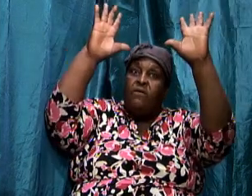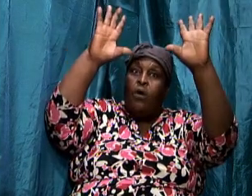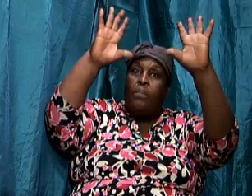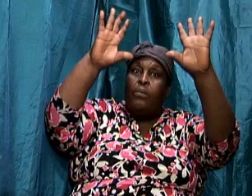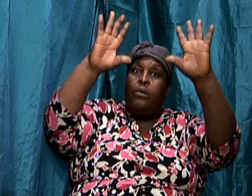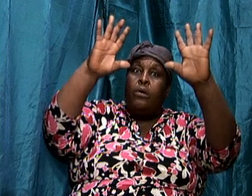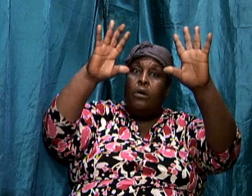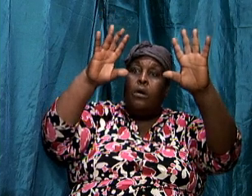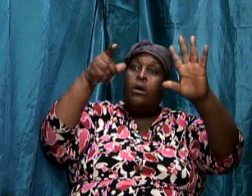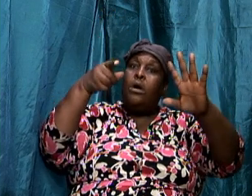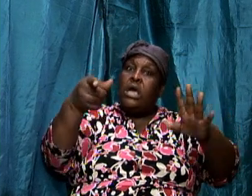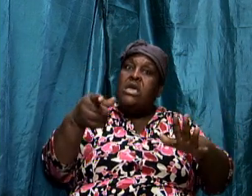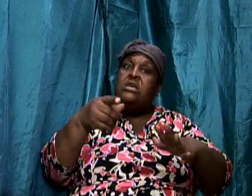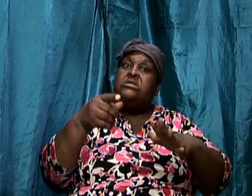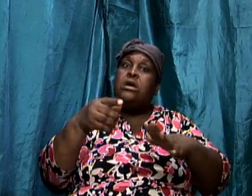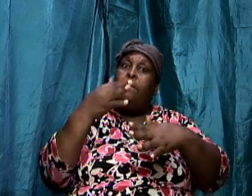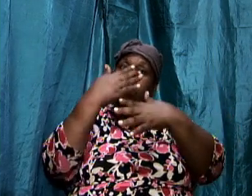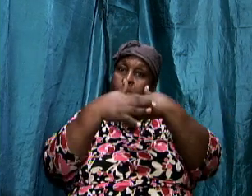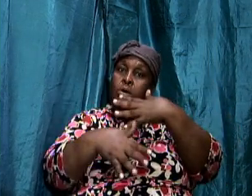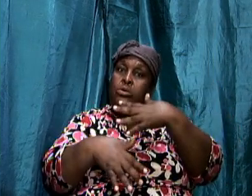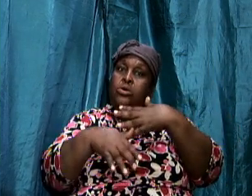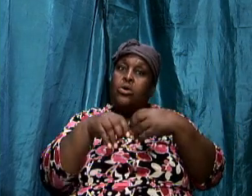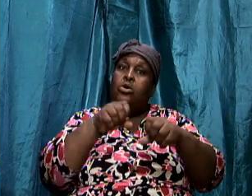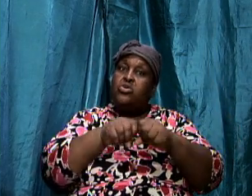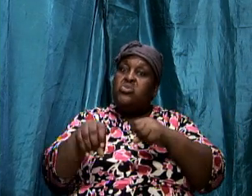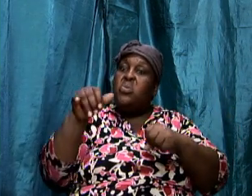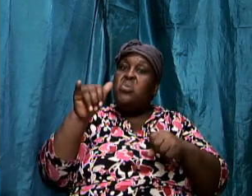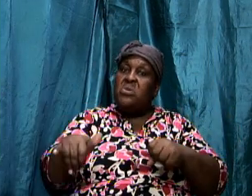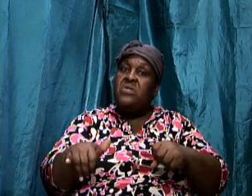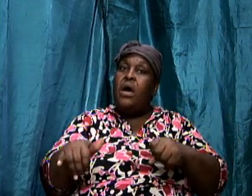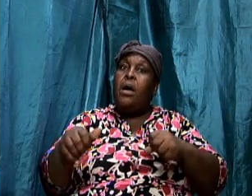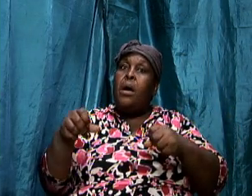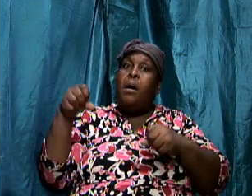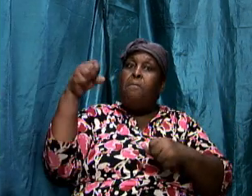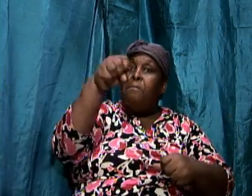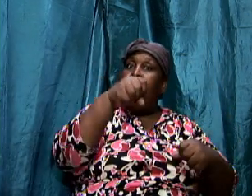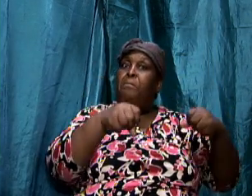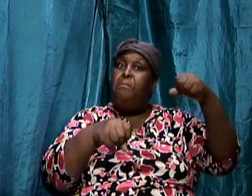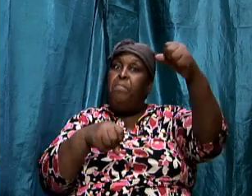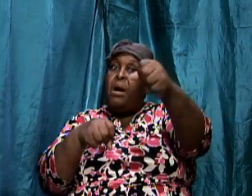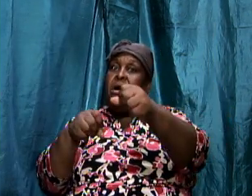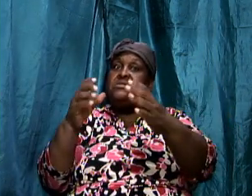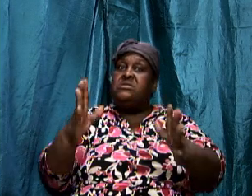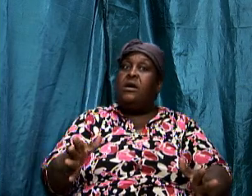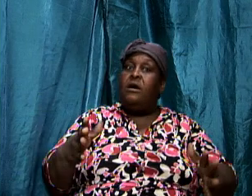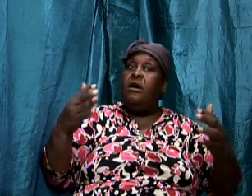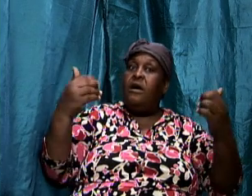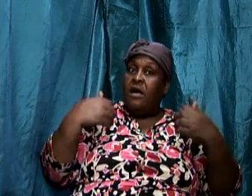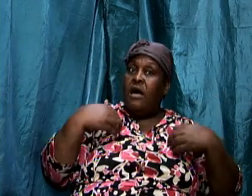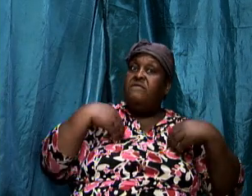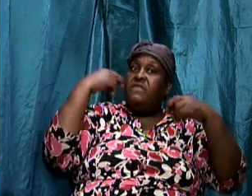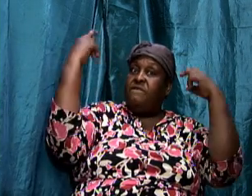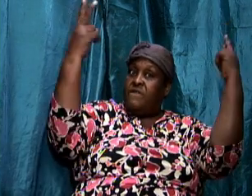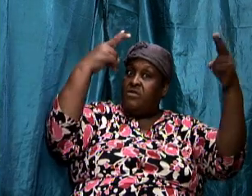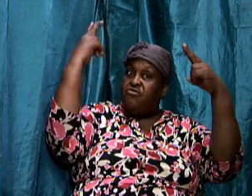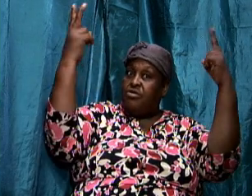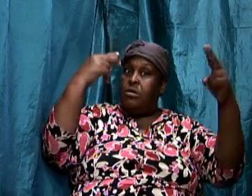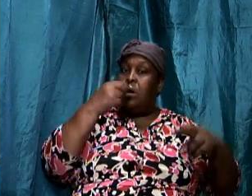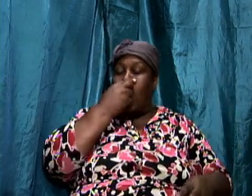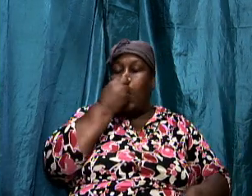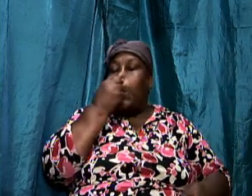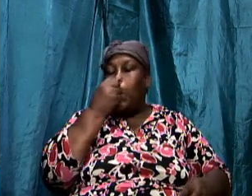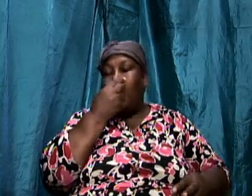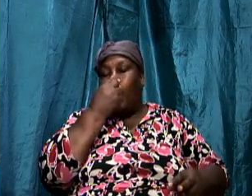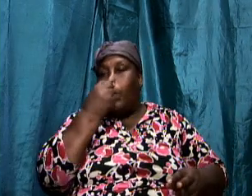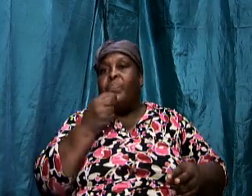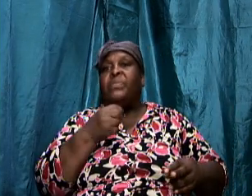so that that boxer the other boxer could have the victory so he if he is going